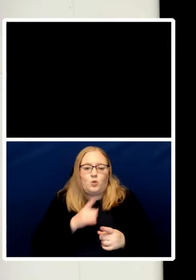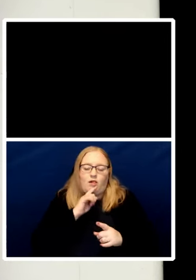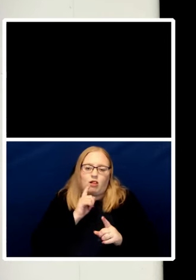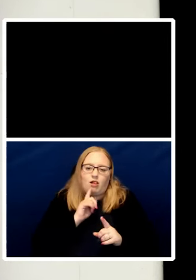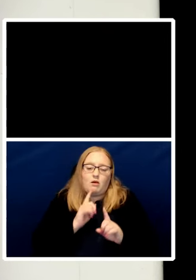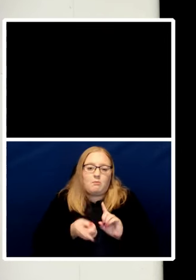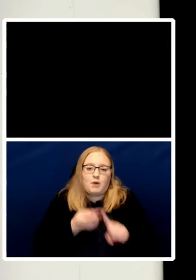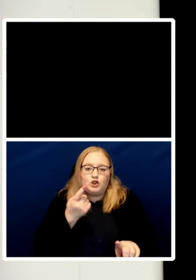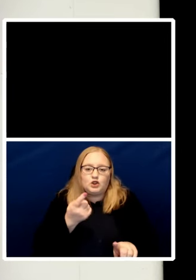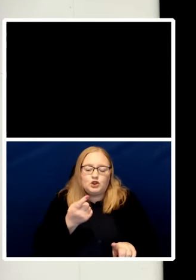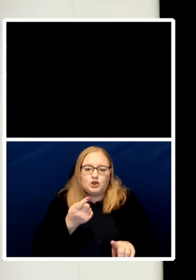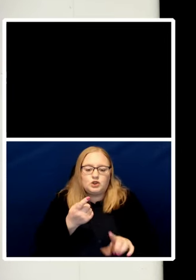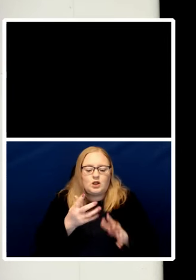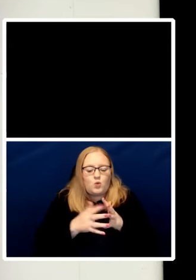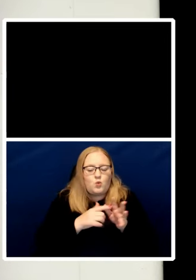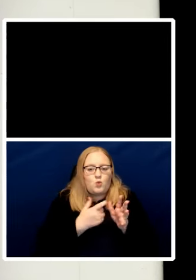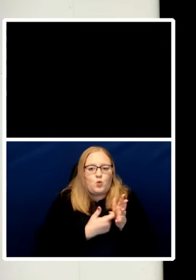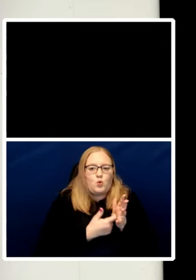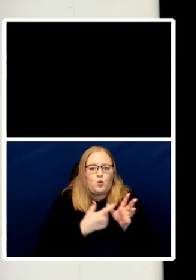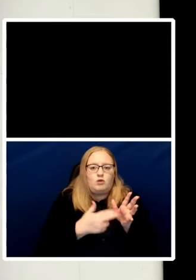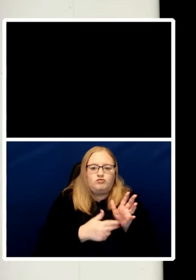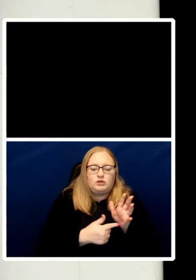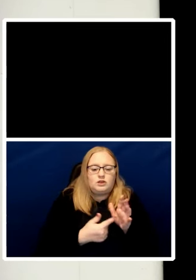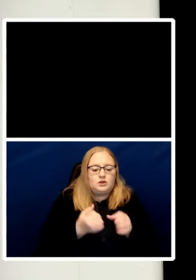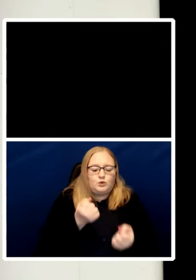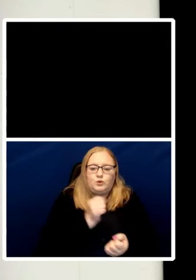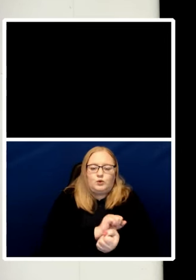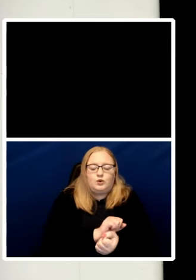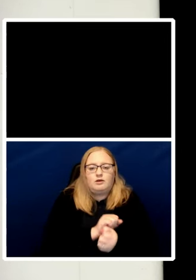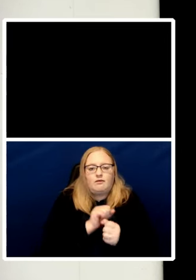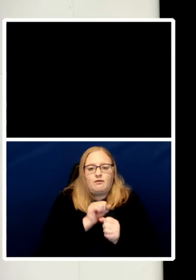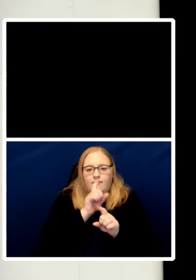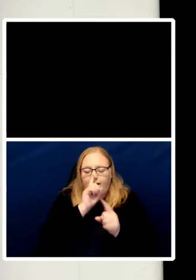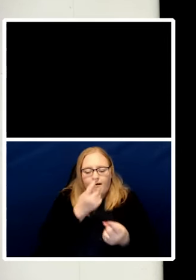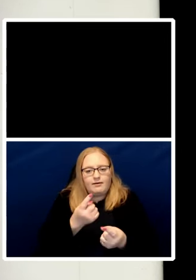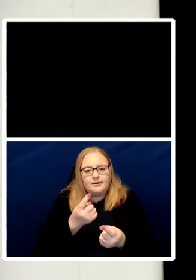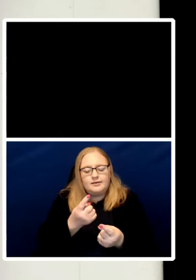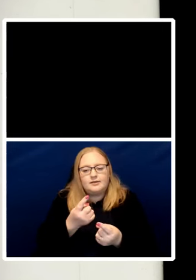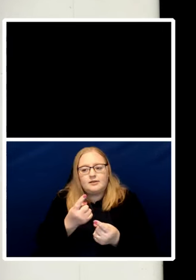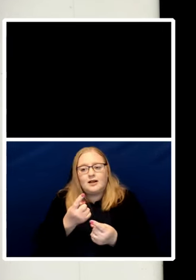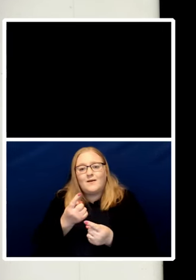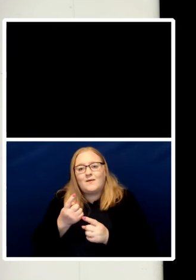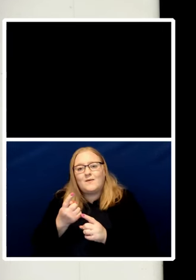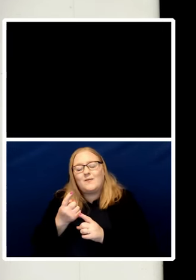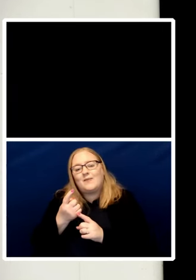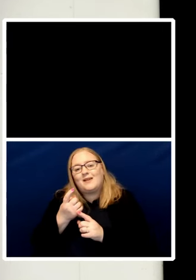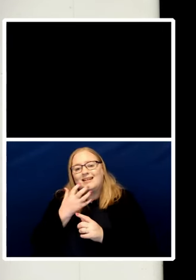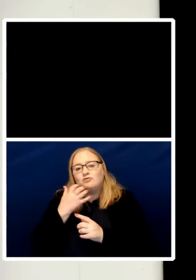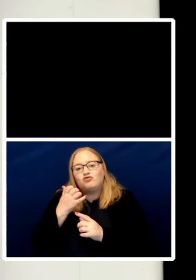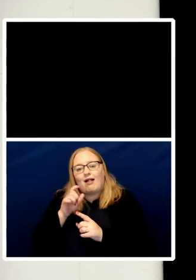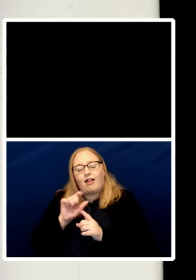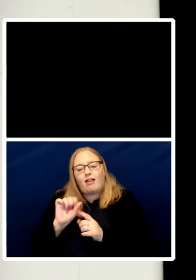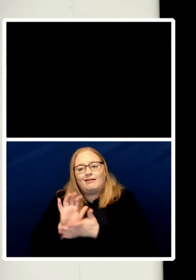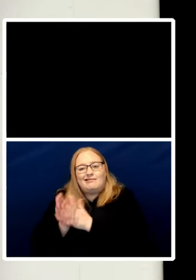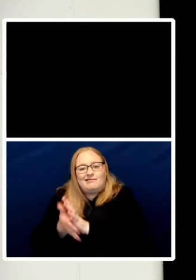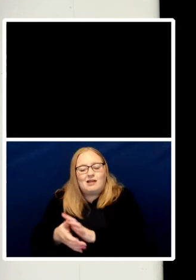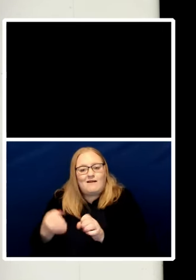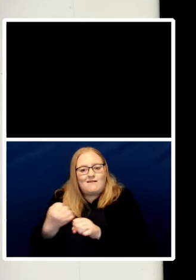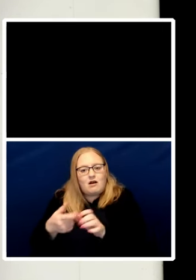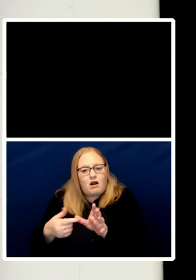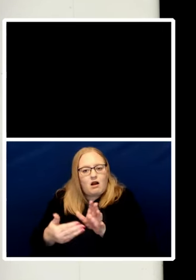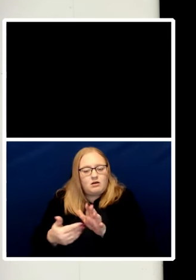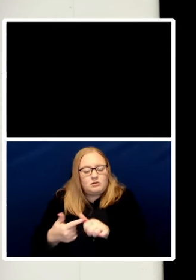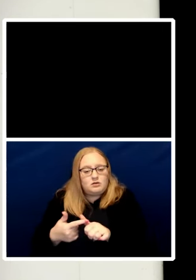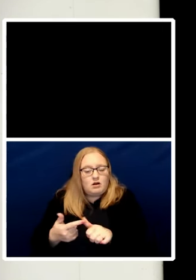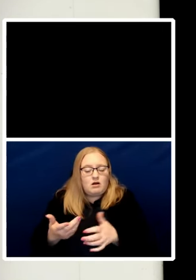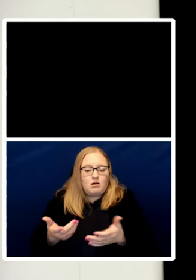warrants arising out of the Israeli destruction of Gaza it's a very big point for us and I make no apologies for reverting to